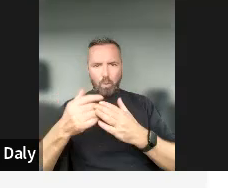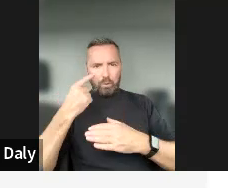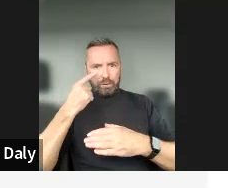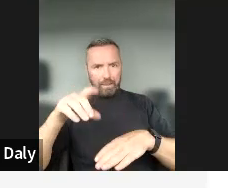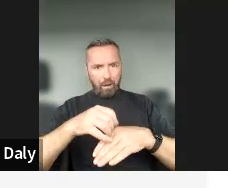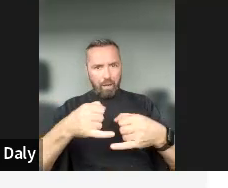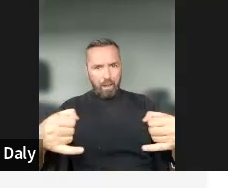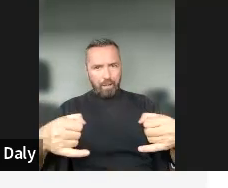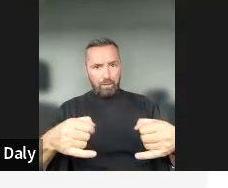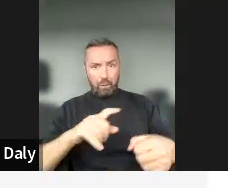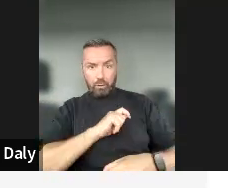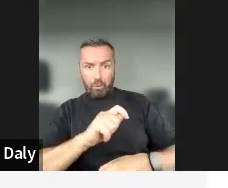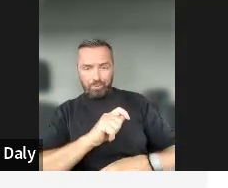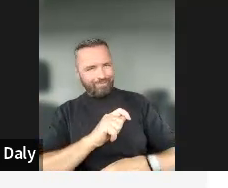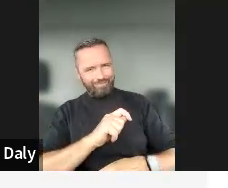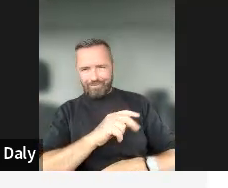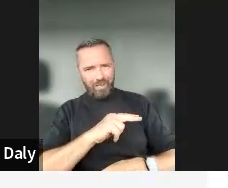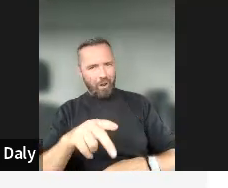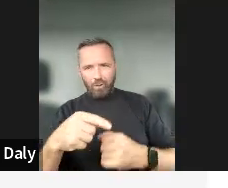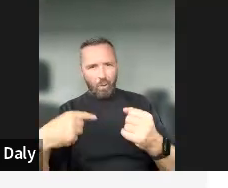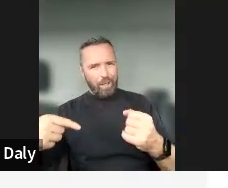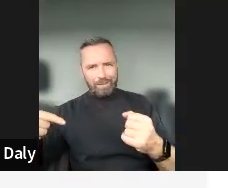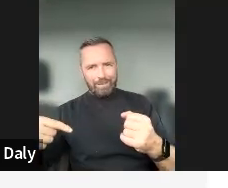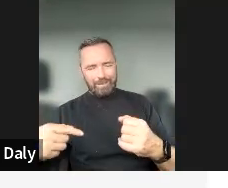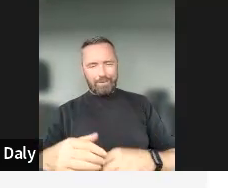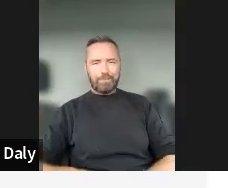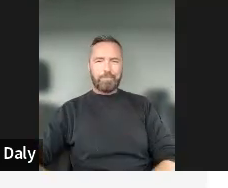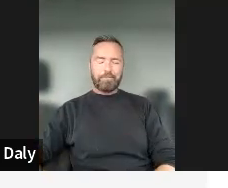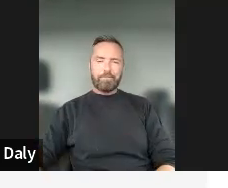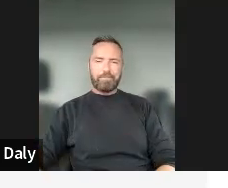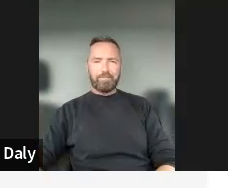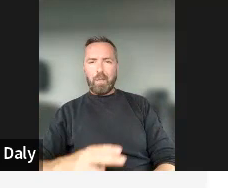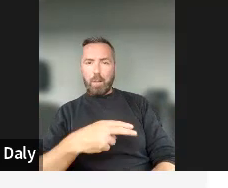truth. I don't know if you have any, um, perspectives on that as well.